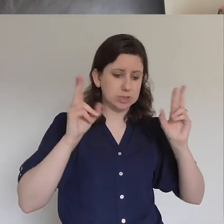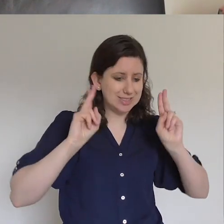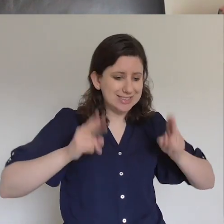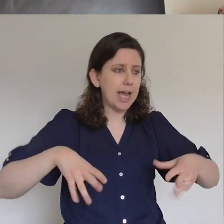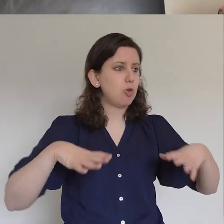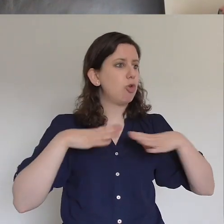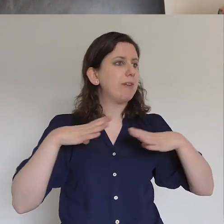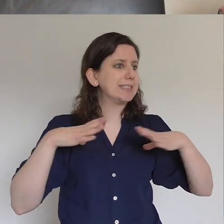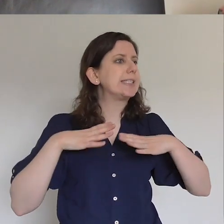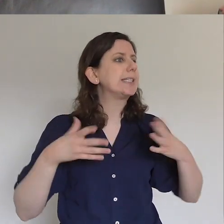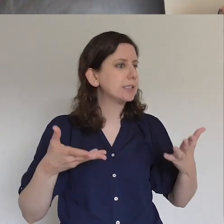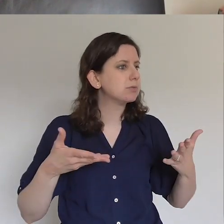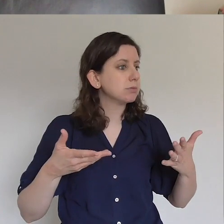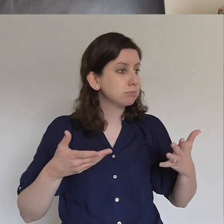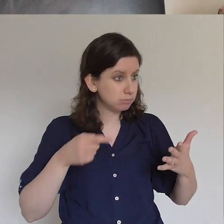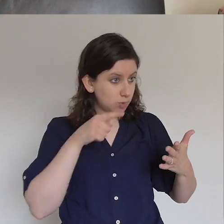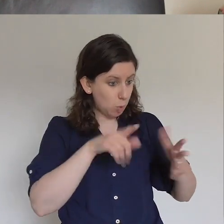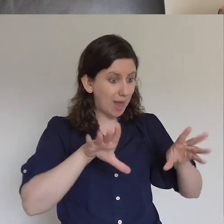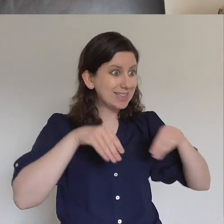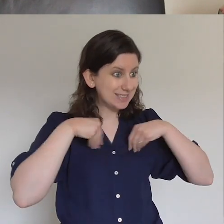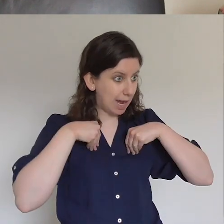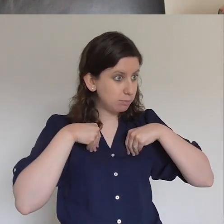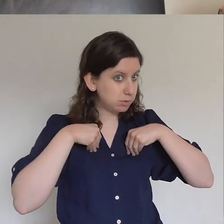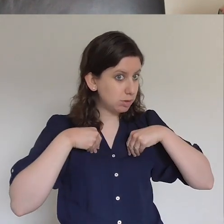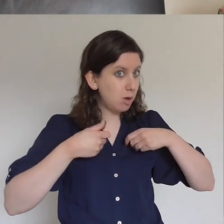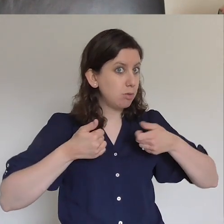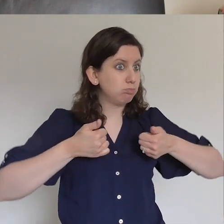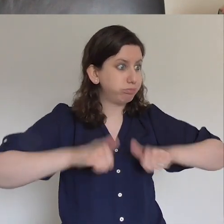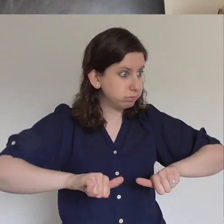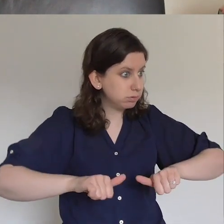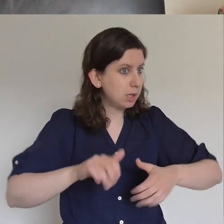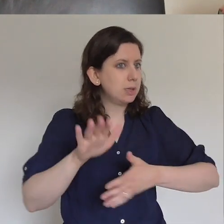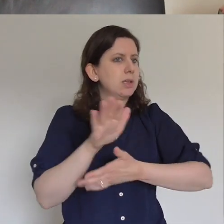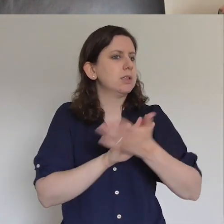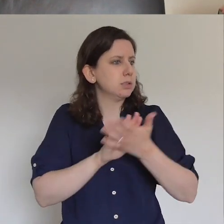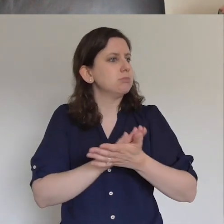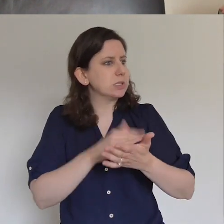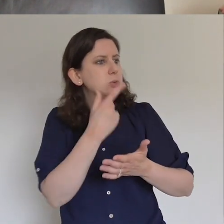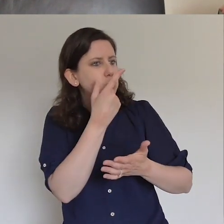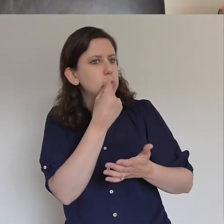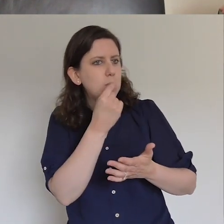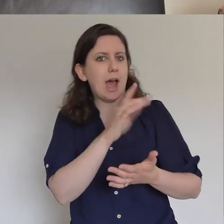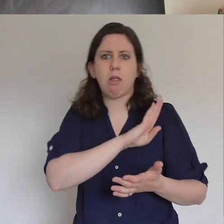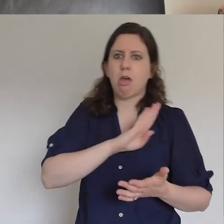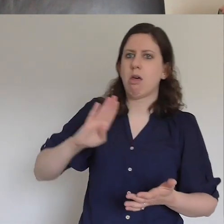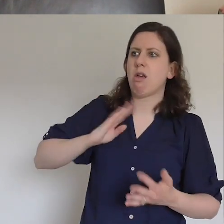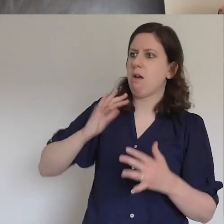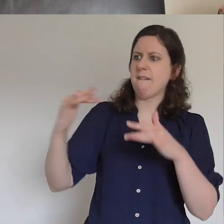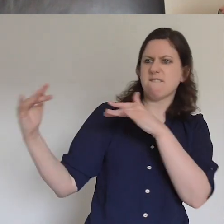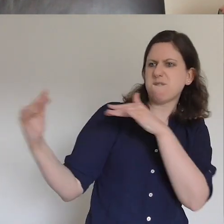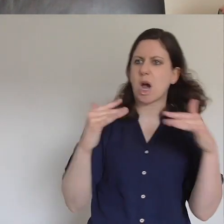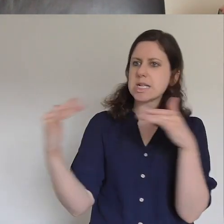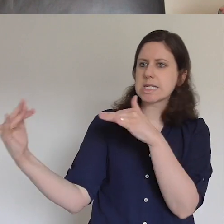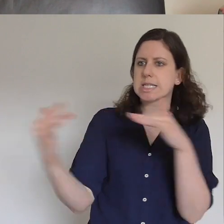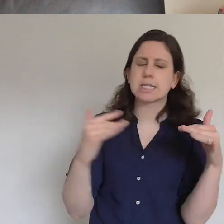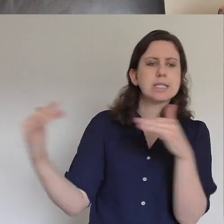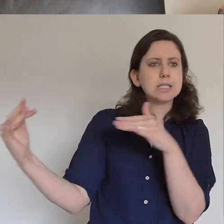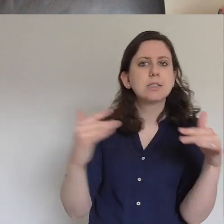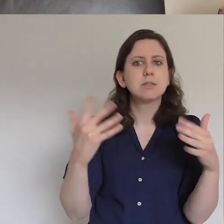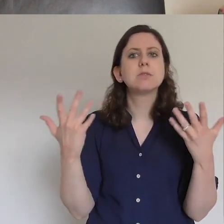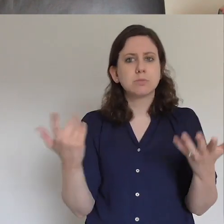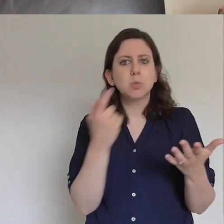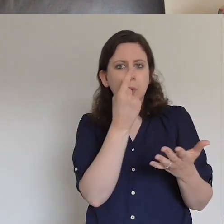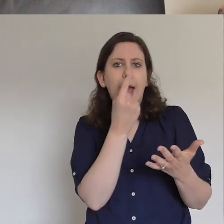and the sooner that you accept that, the sooner you will be able to function as a soldier is supposed to